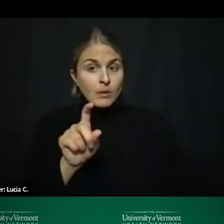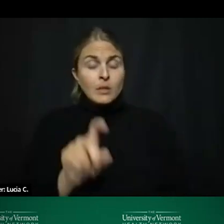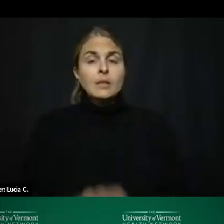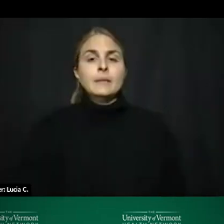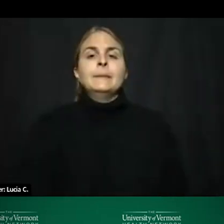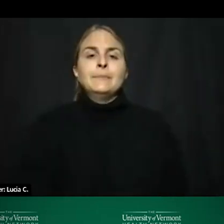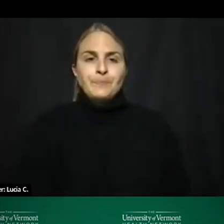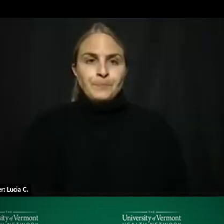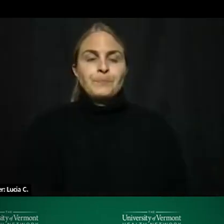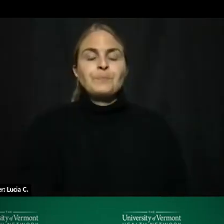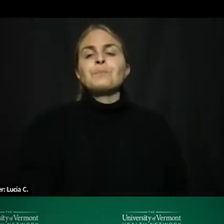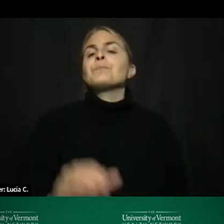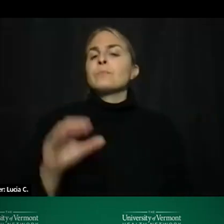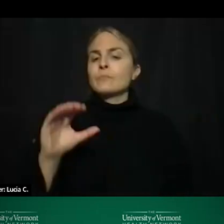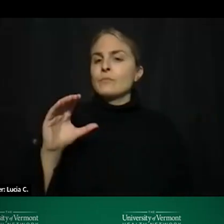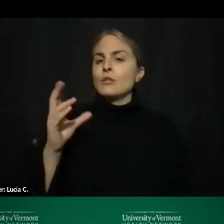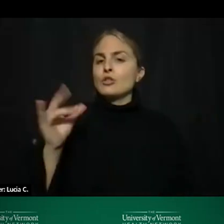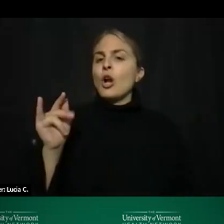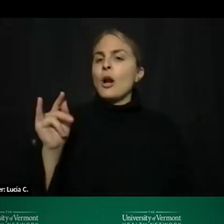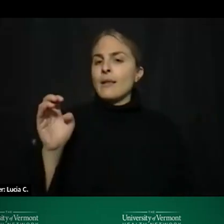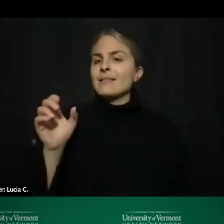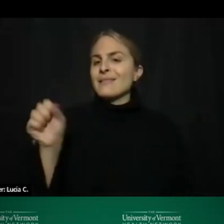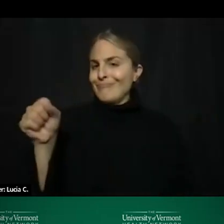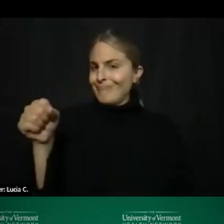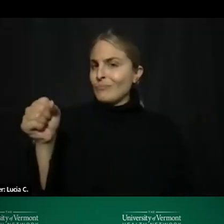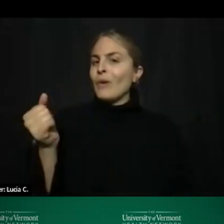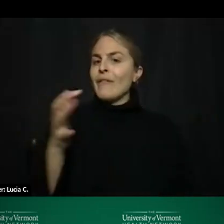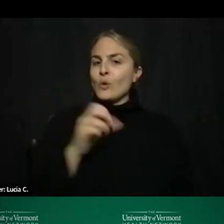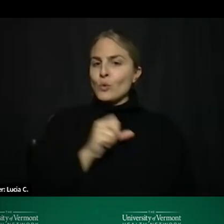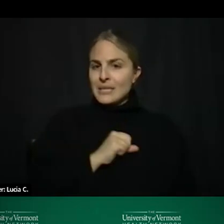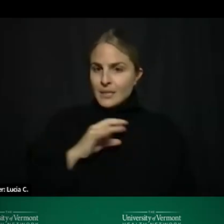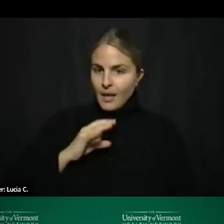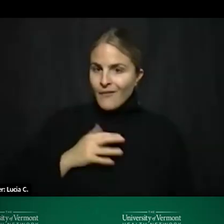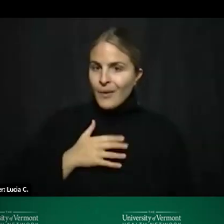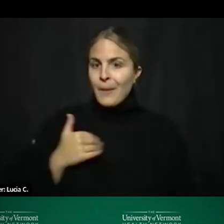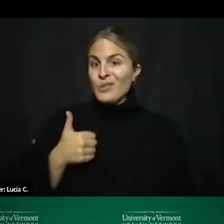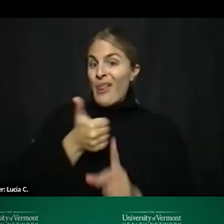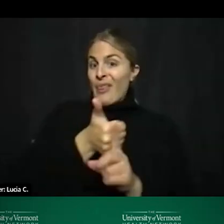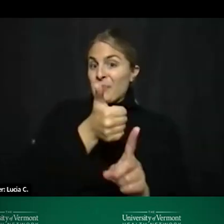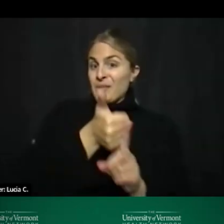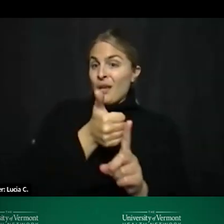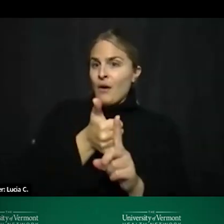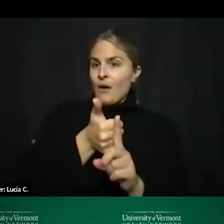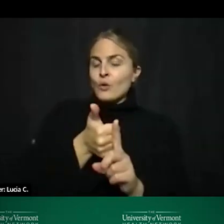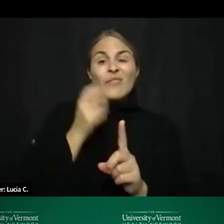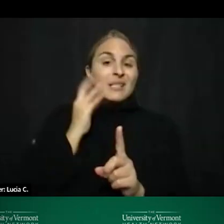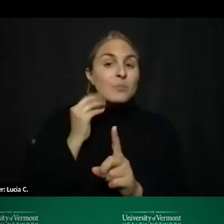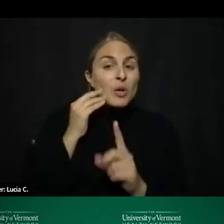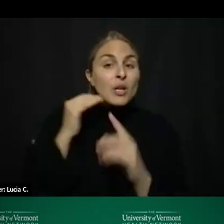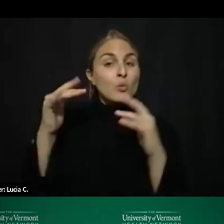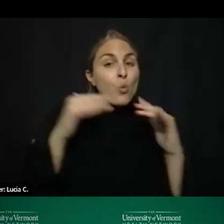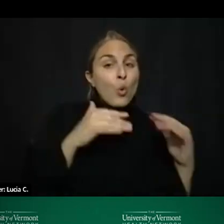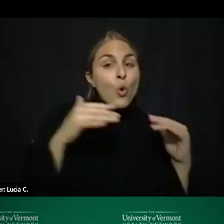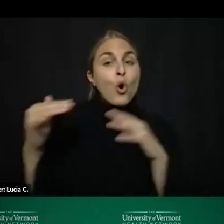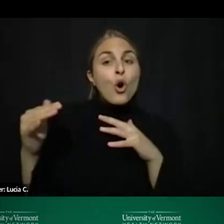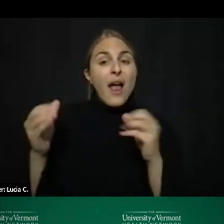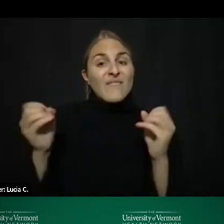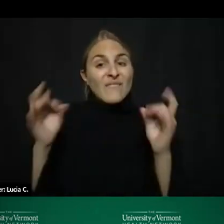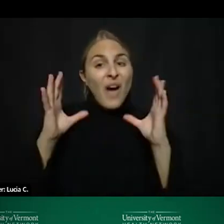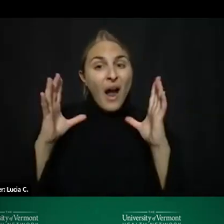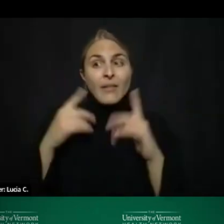yes we have a couple staff members who have experienced uh war and violence from different um